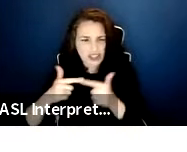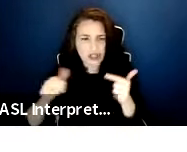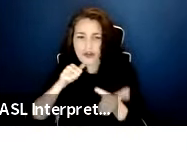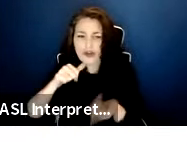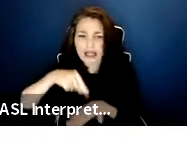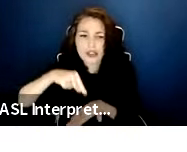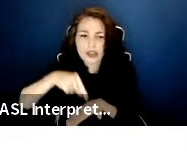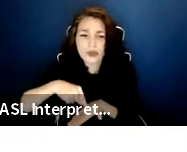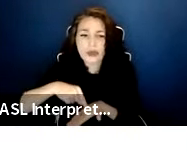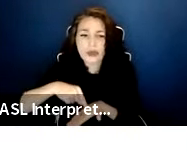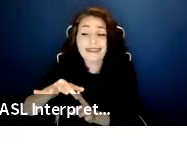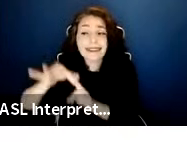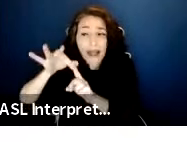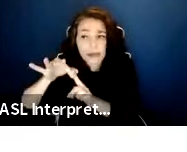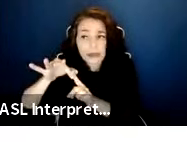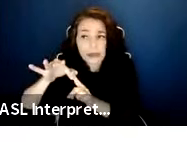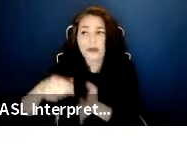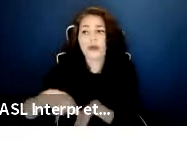please.